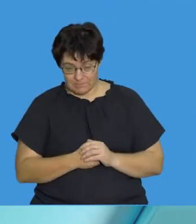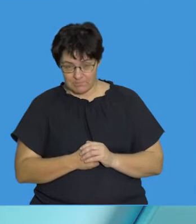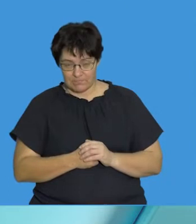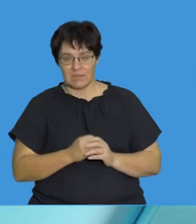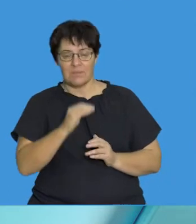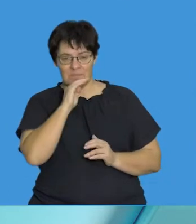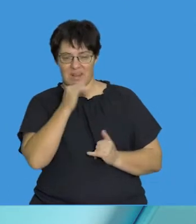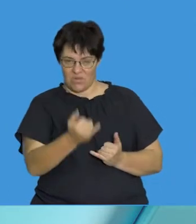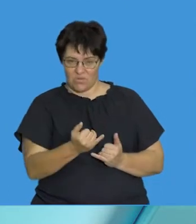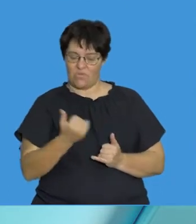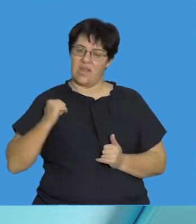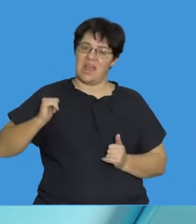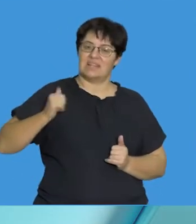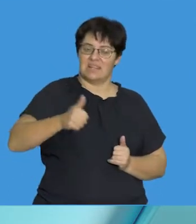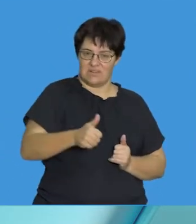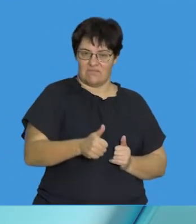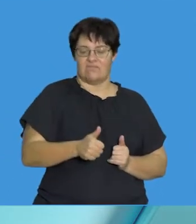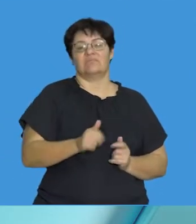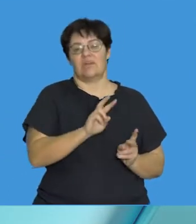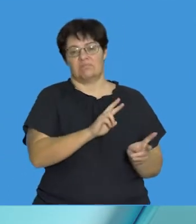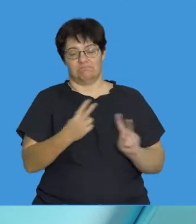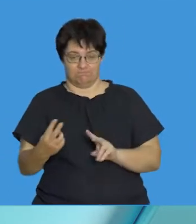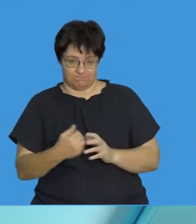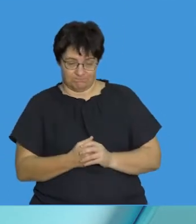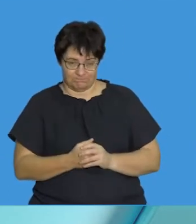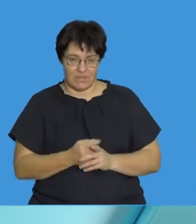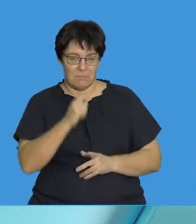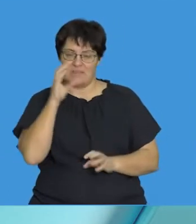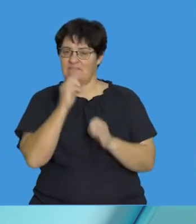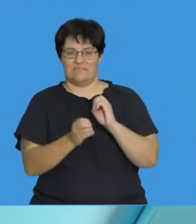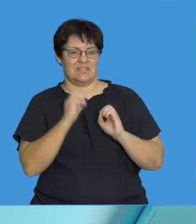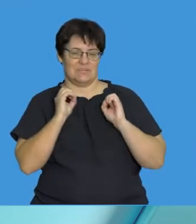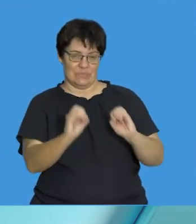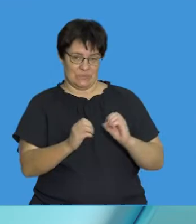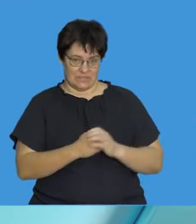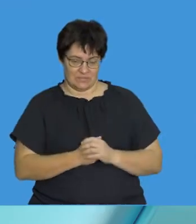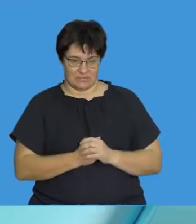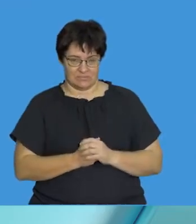say that that is now an inherited mutation which has not been corrected.